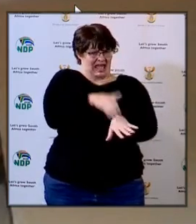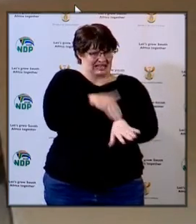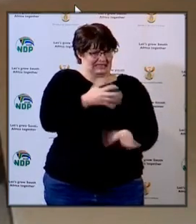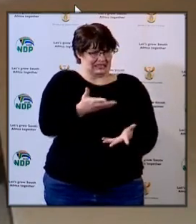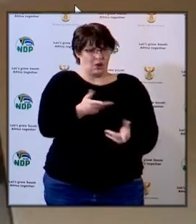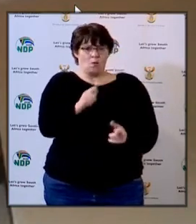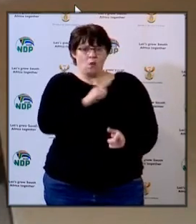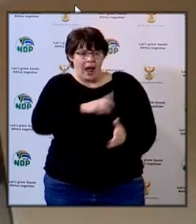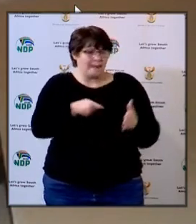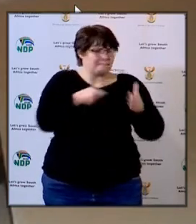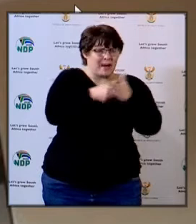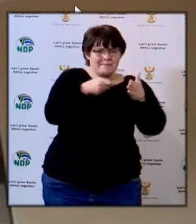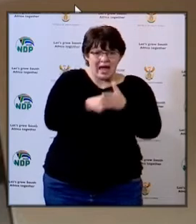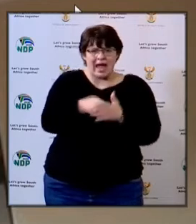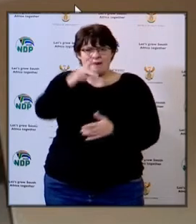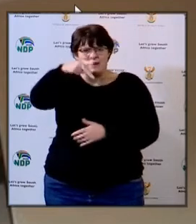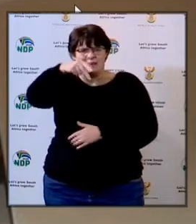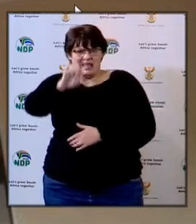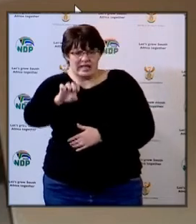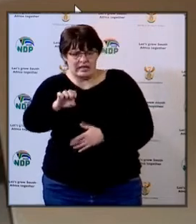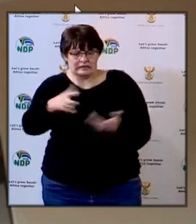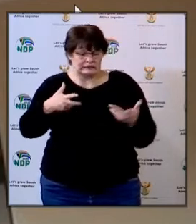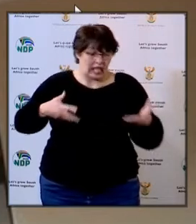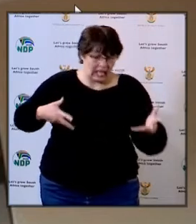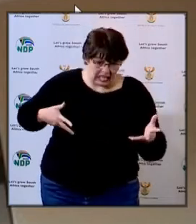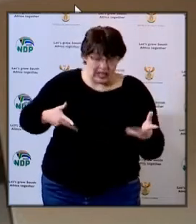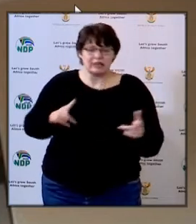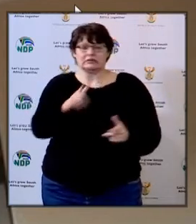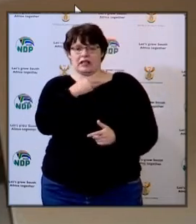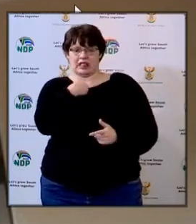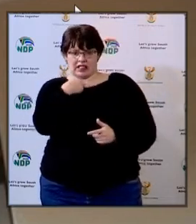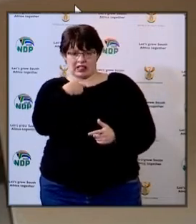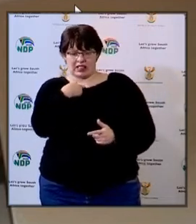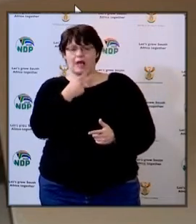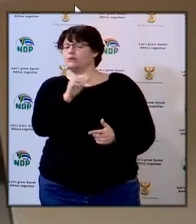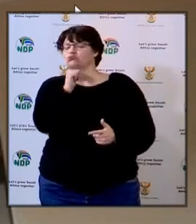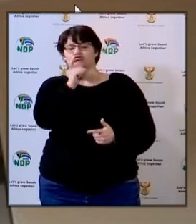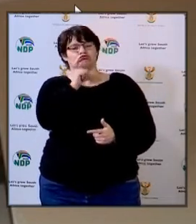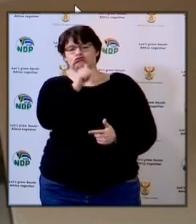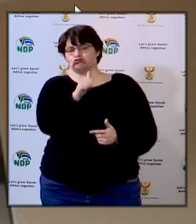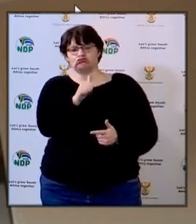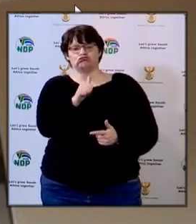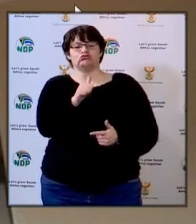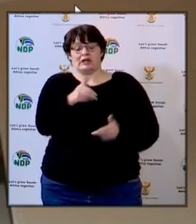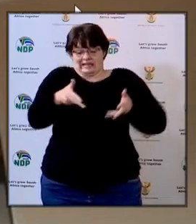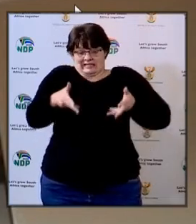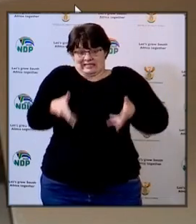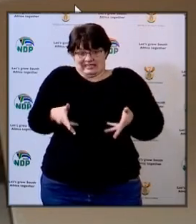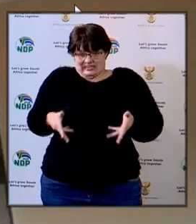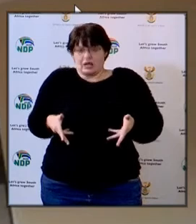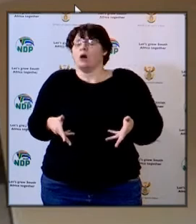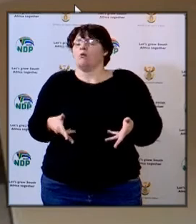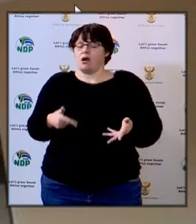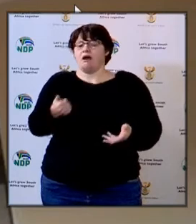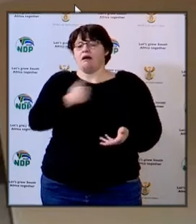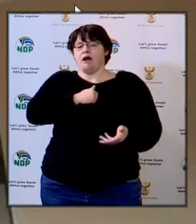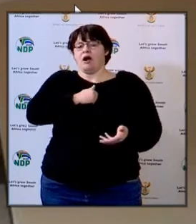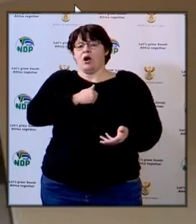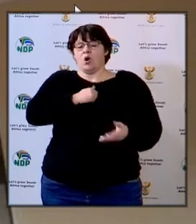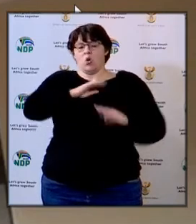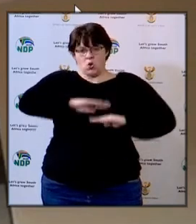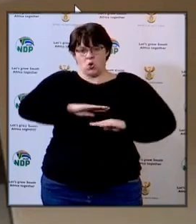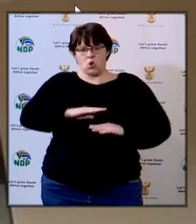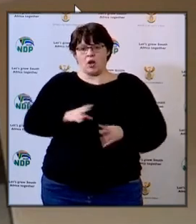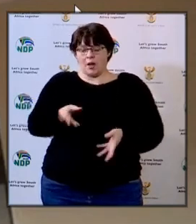in line with the procurement of our PPEs but right now I must say we have managed